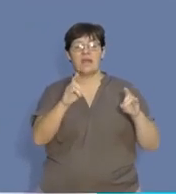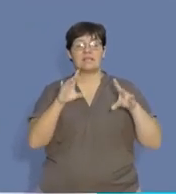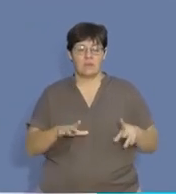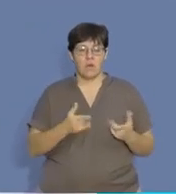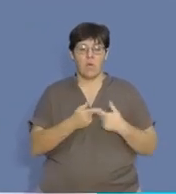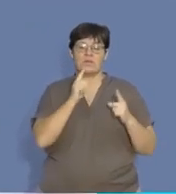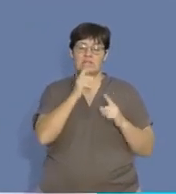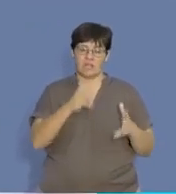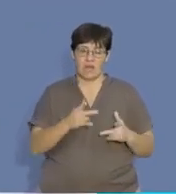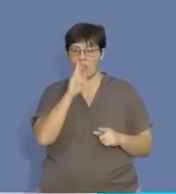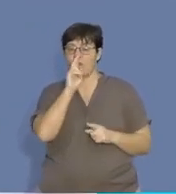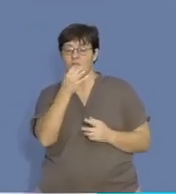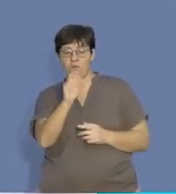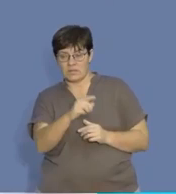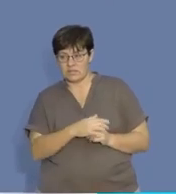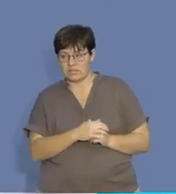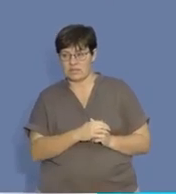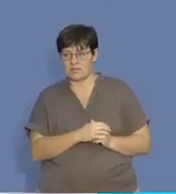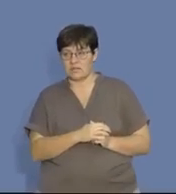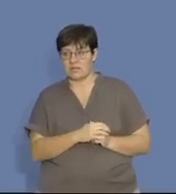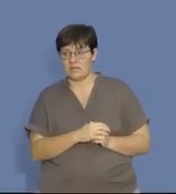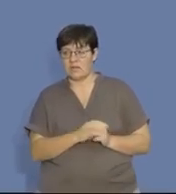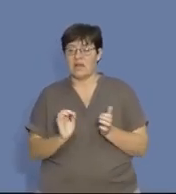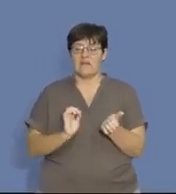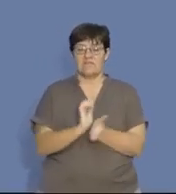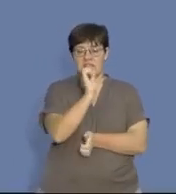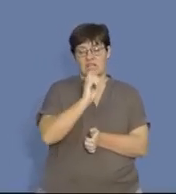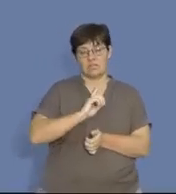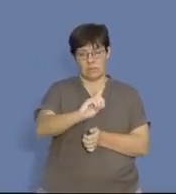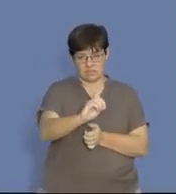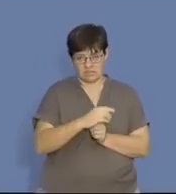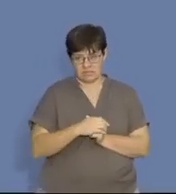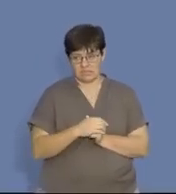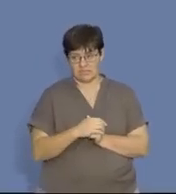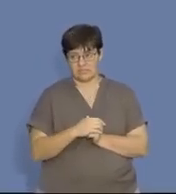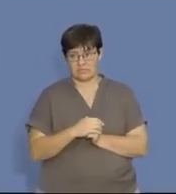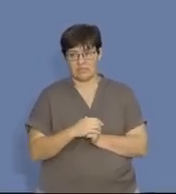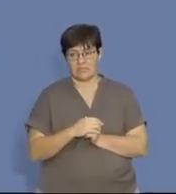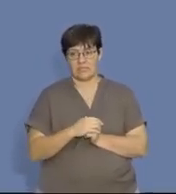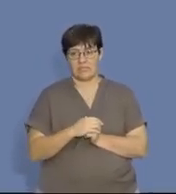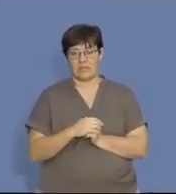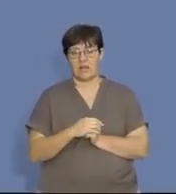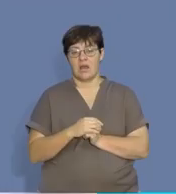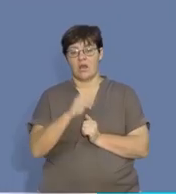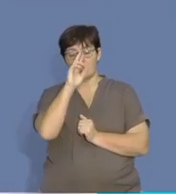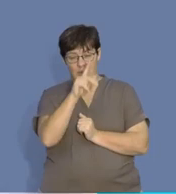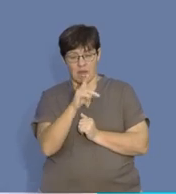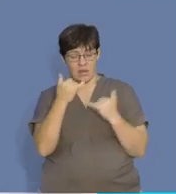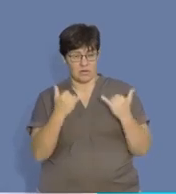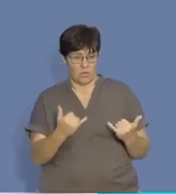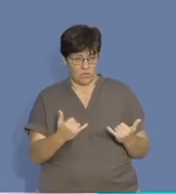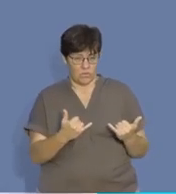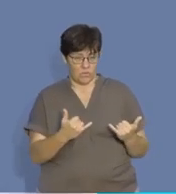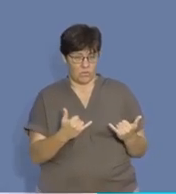examiner or your teacher is looking for is a fixed deposit, okay? So, remember,